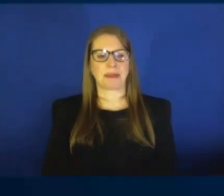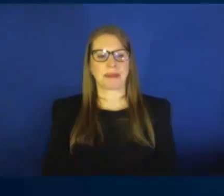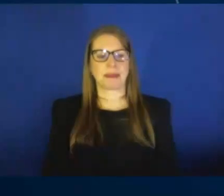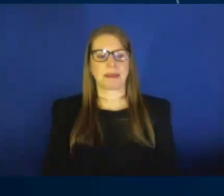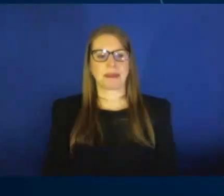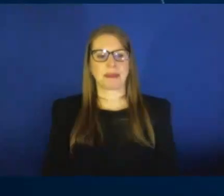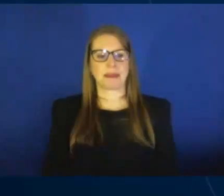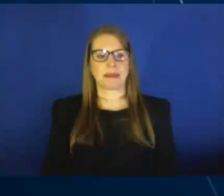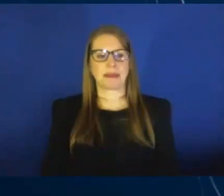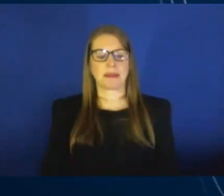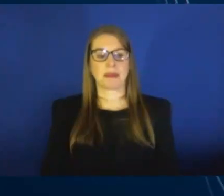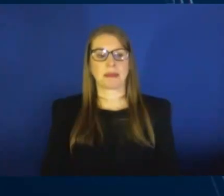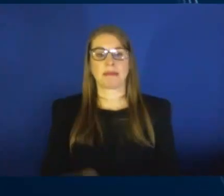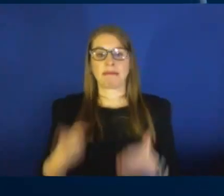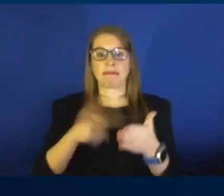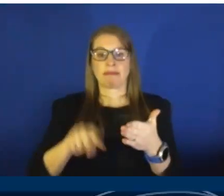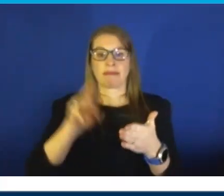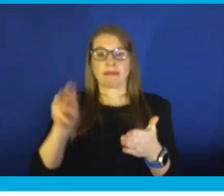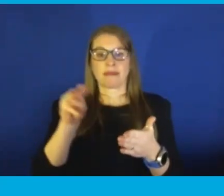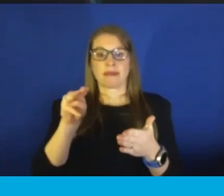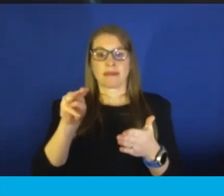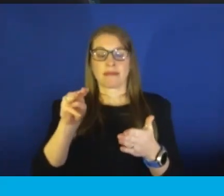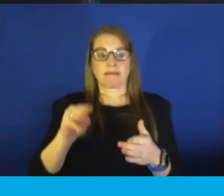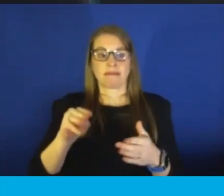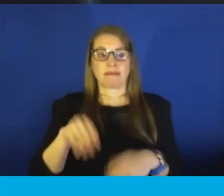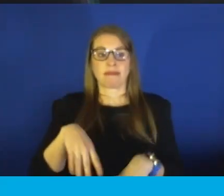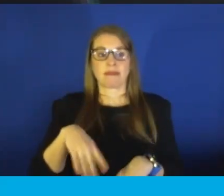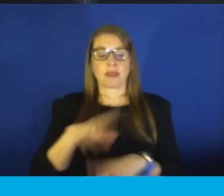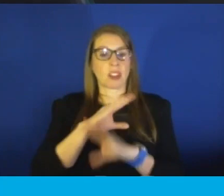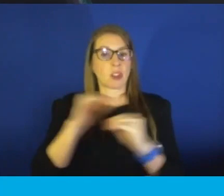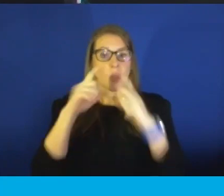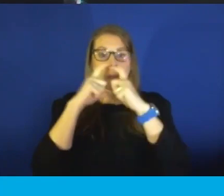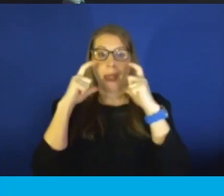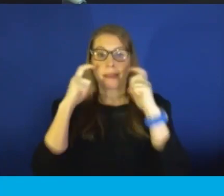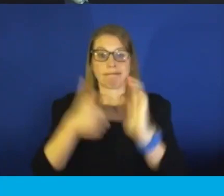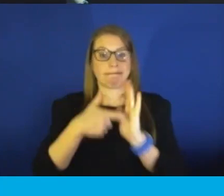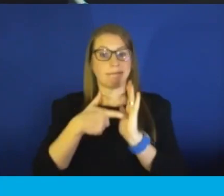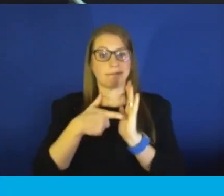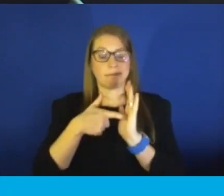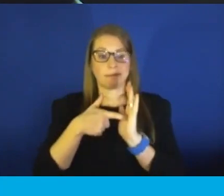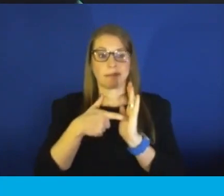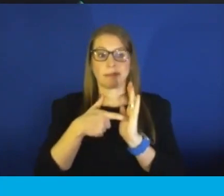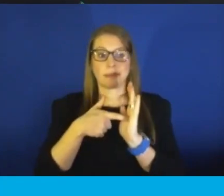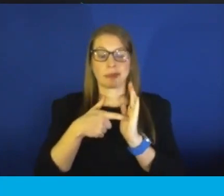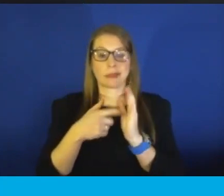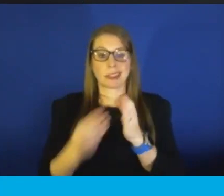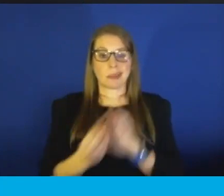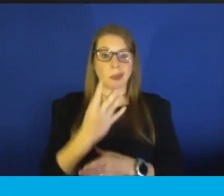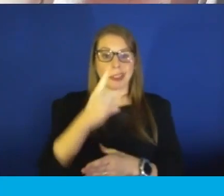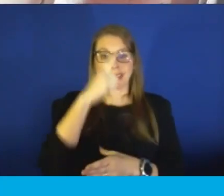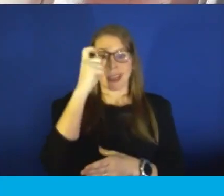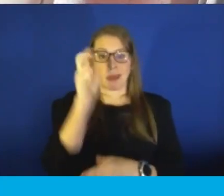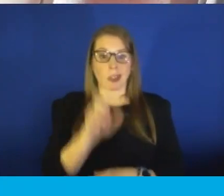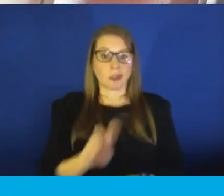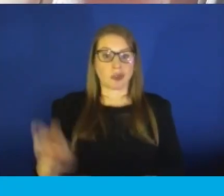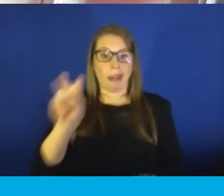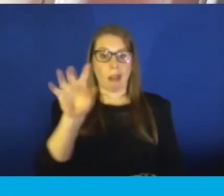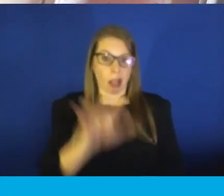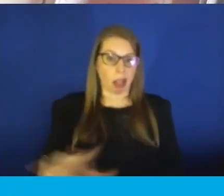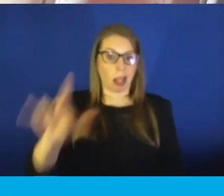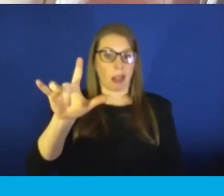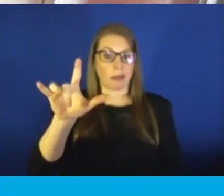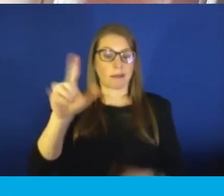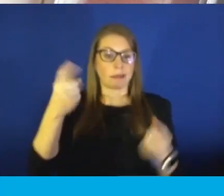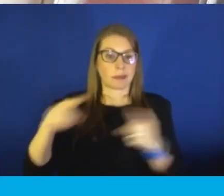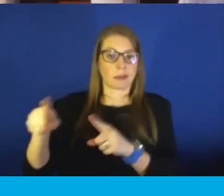Coming up Monday on the morning medical update, no masks required, just as spring and summer travel arrive. We know COVID is